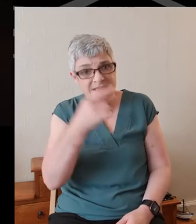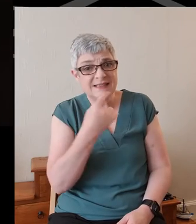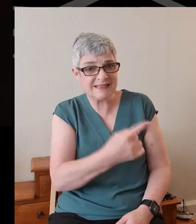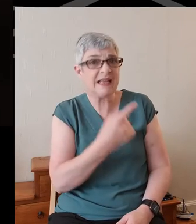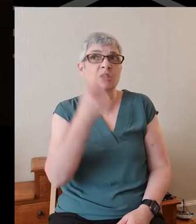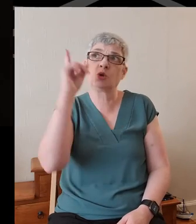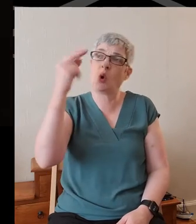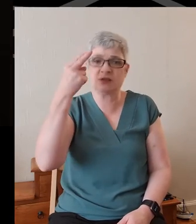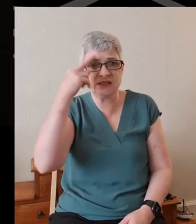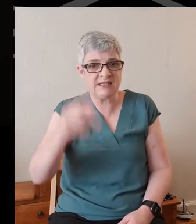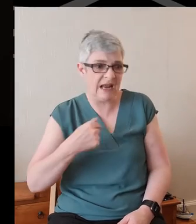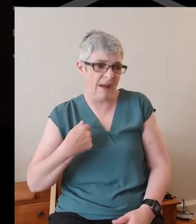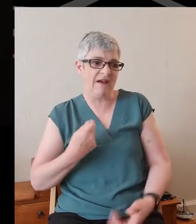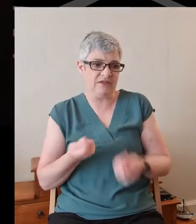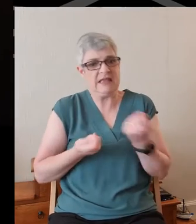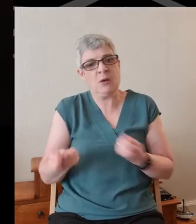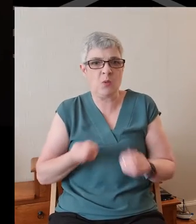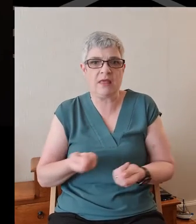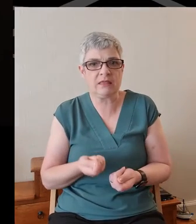name, I've dealt with it.